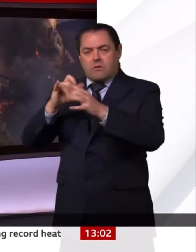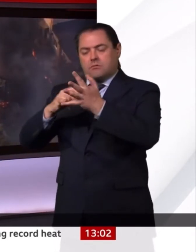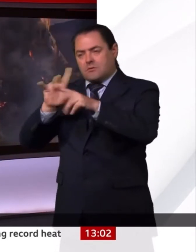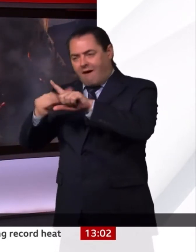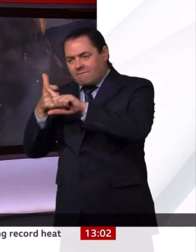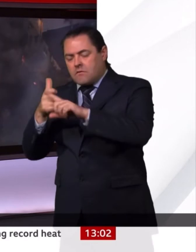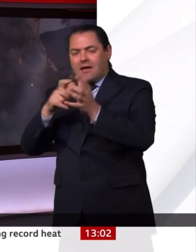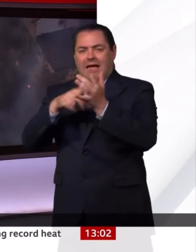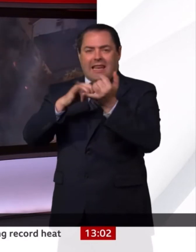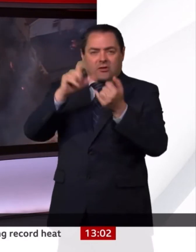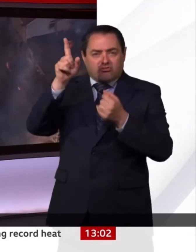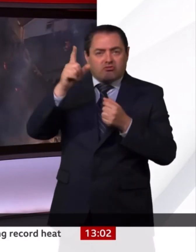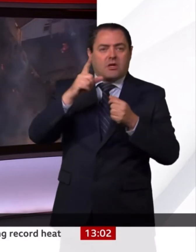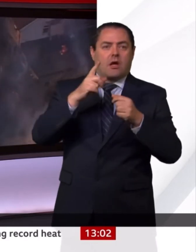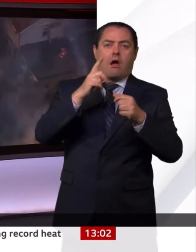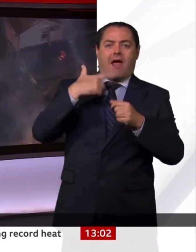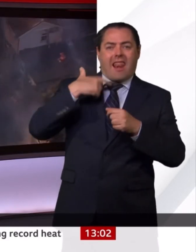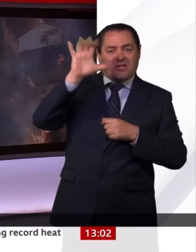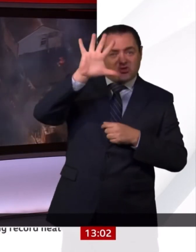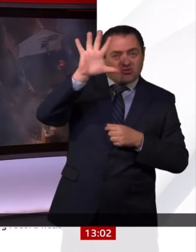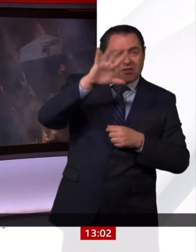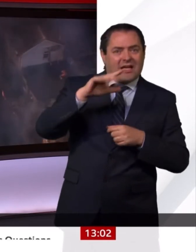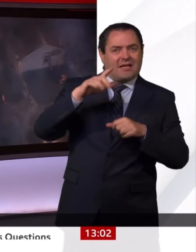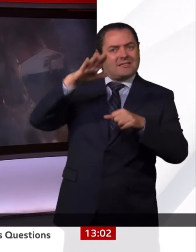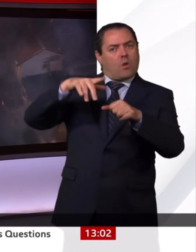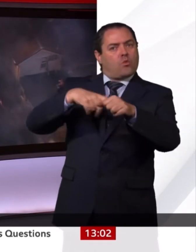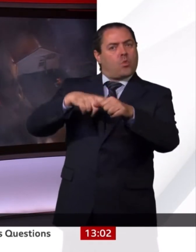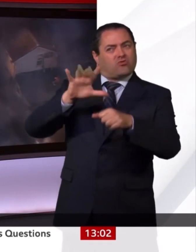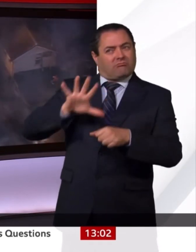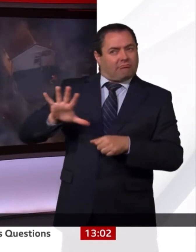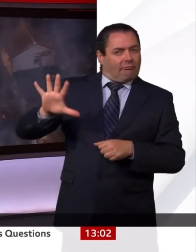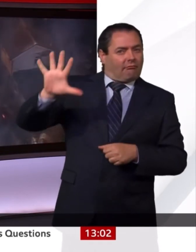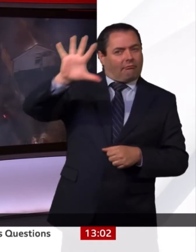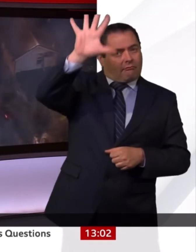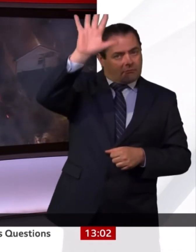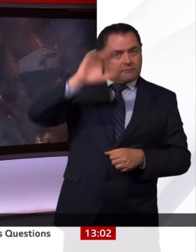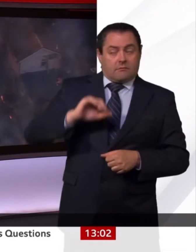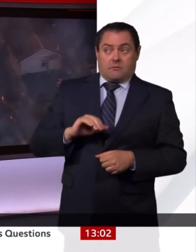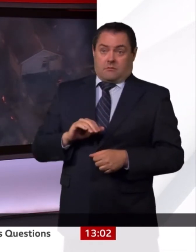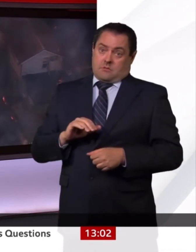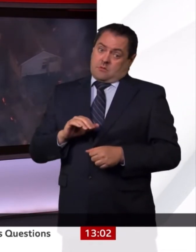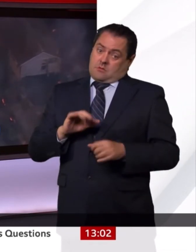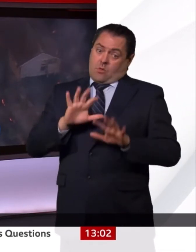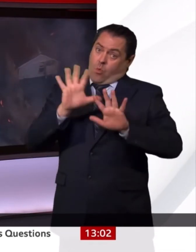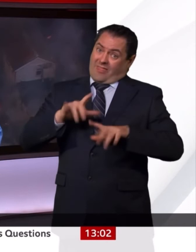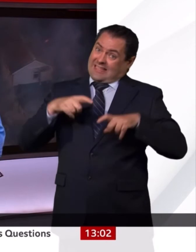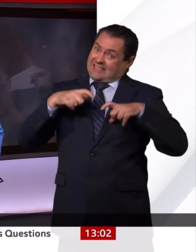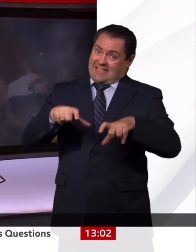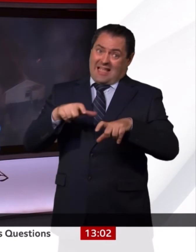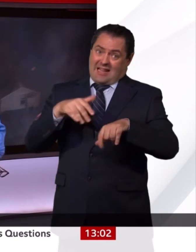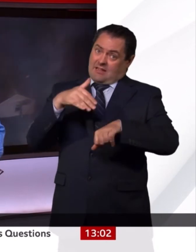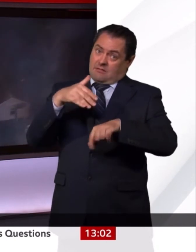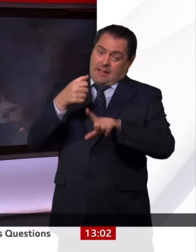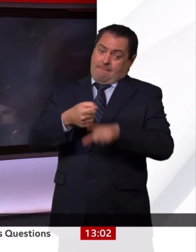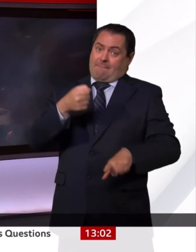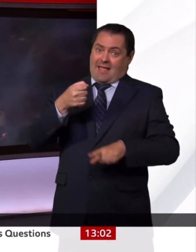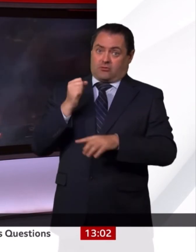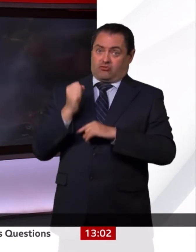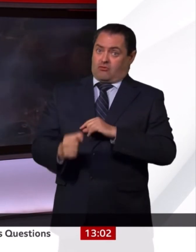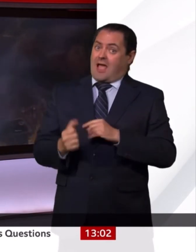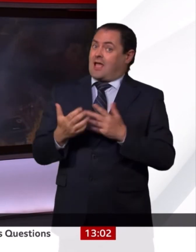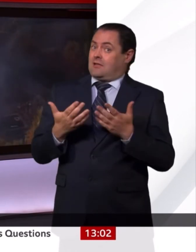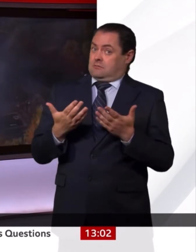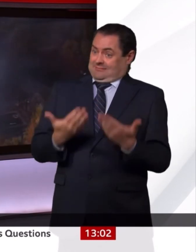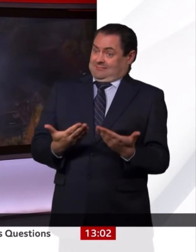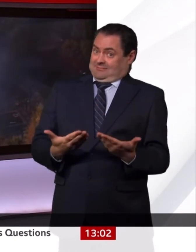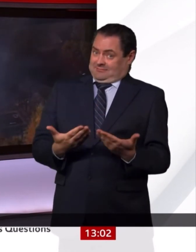Lincolnshire, Leicestershire and South Yorkshire. The weather is also continuing to affect transport. We'll have more on that in